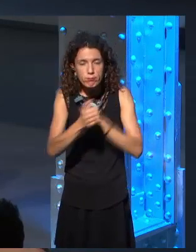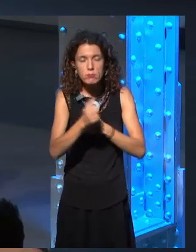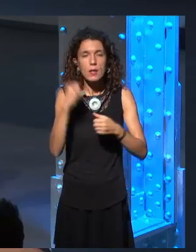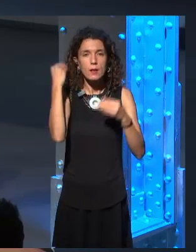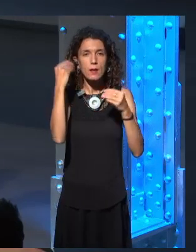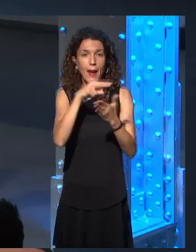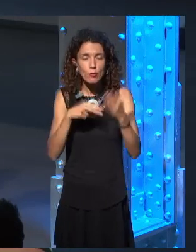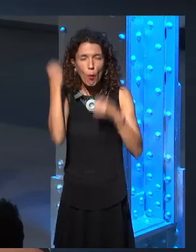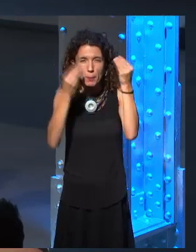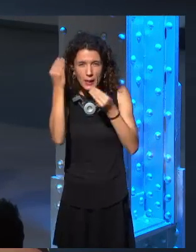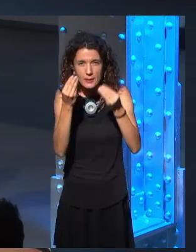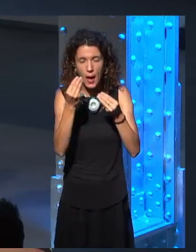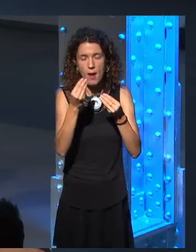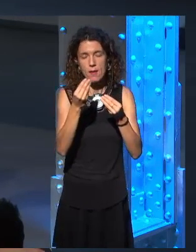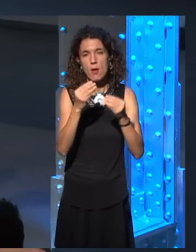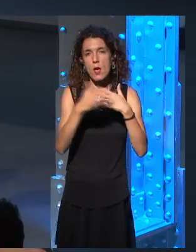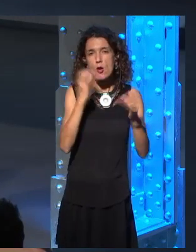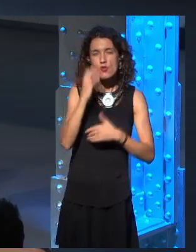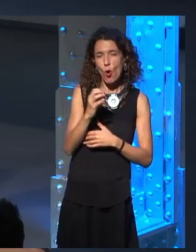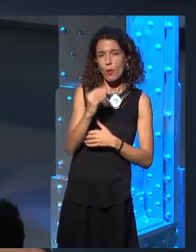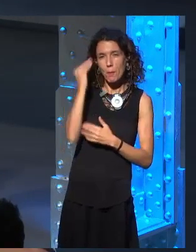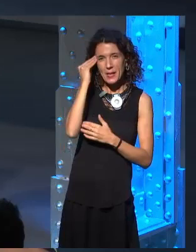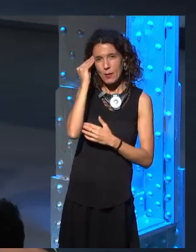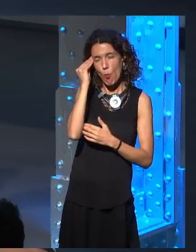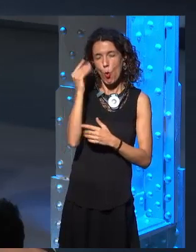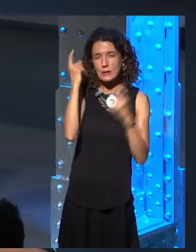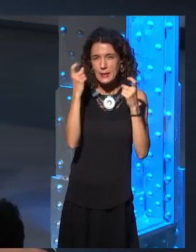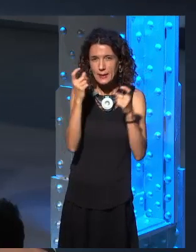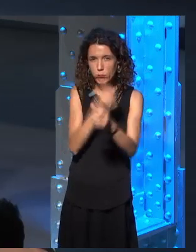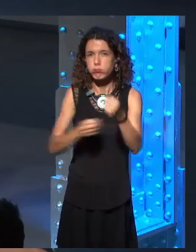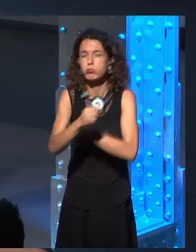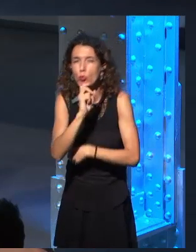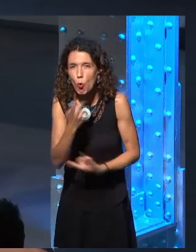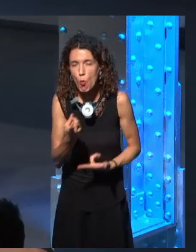philosophy and its depiction of medieval religions and so on. In fact,